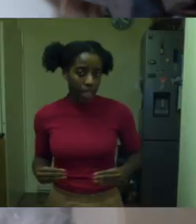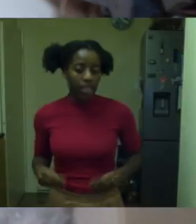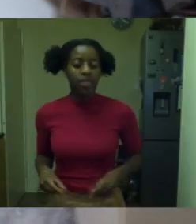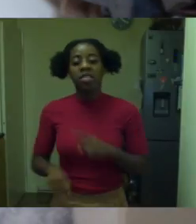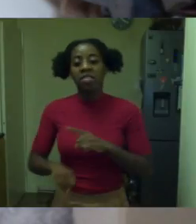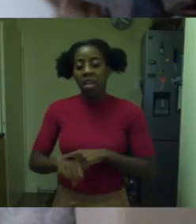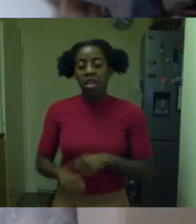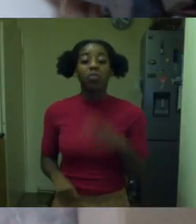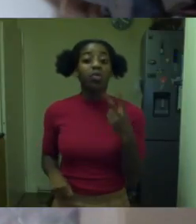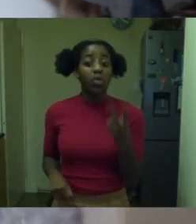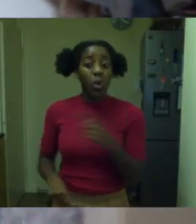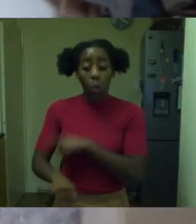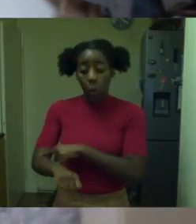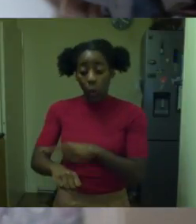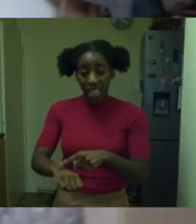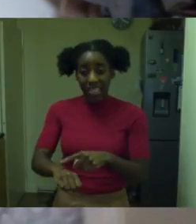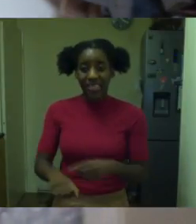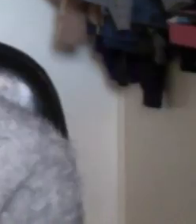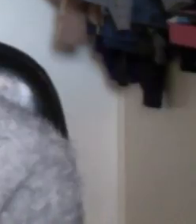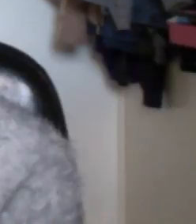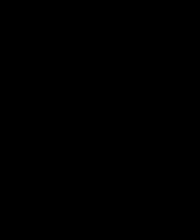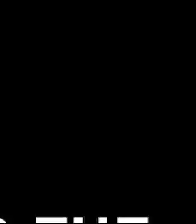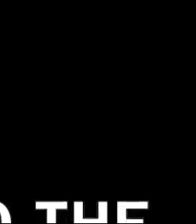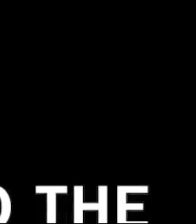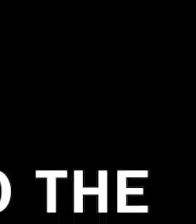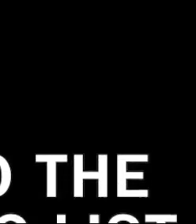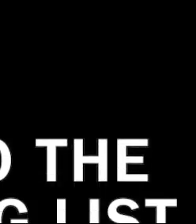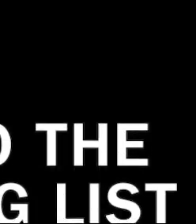reading all the plays and, yeah.